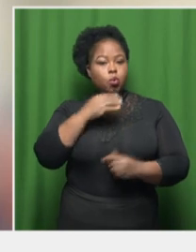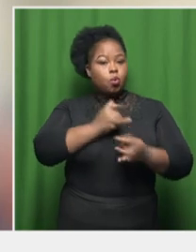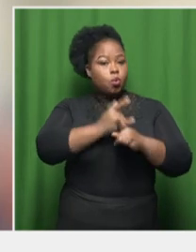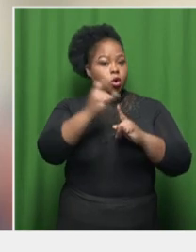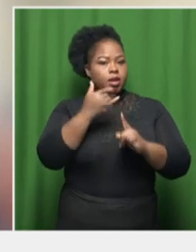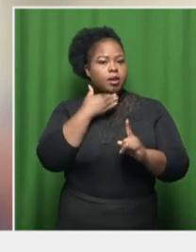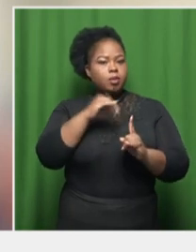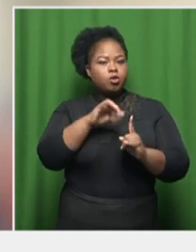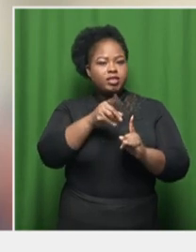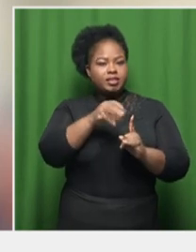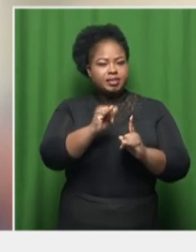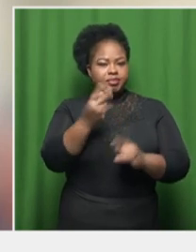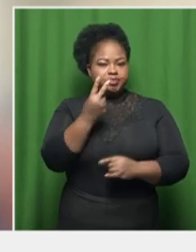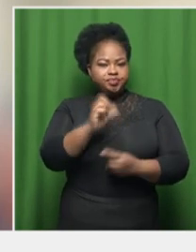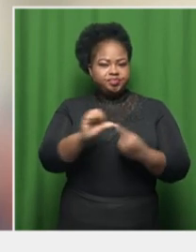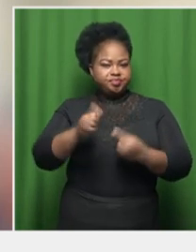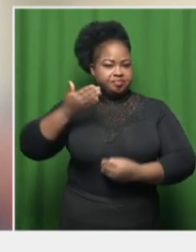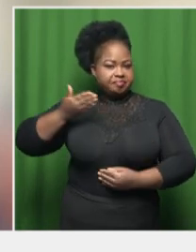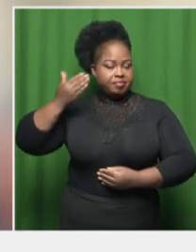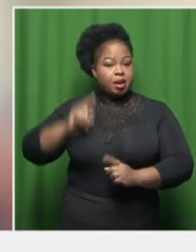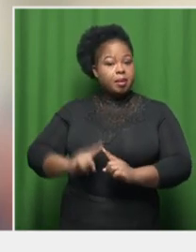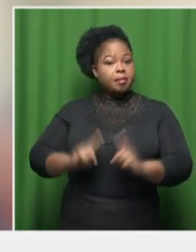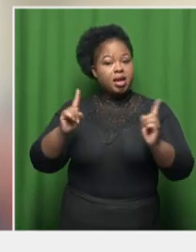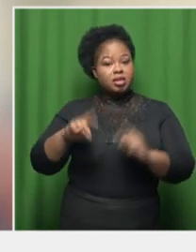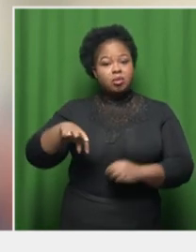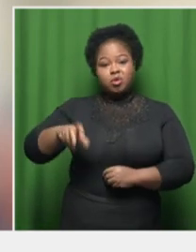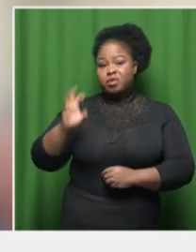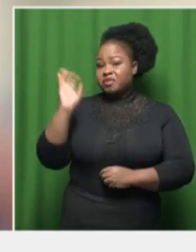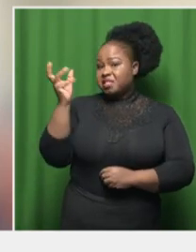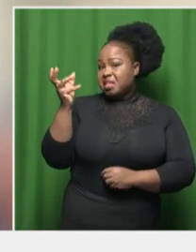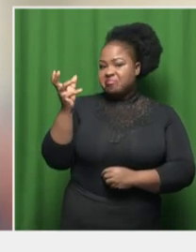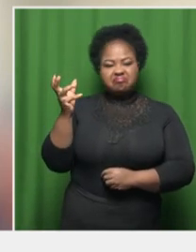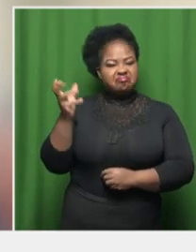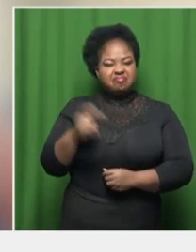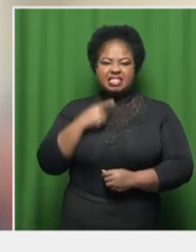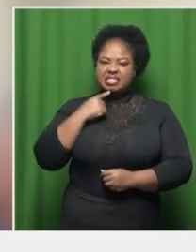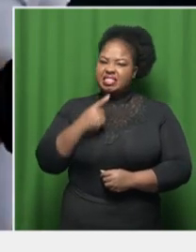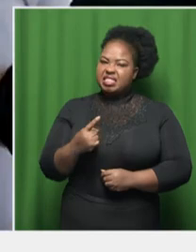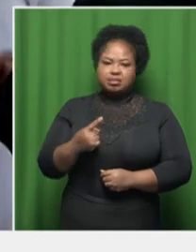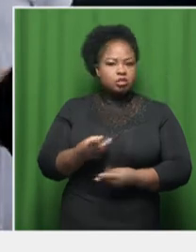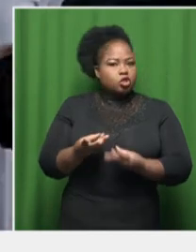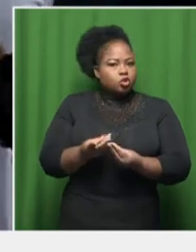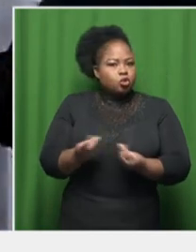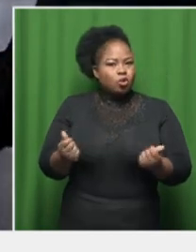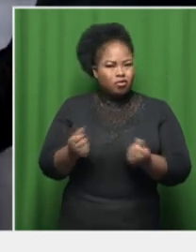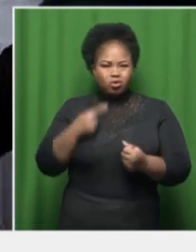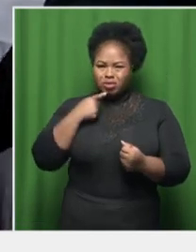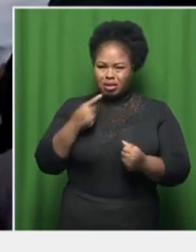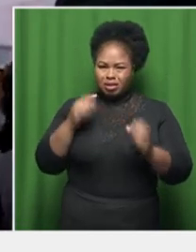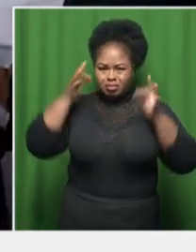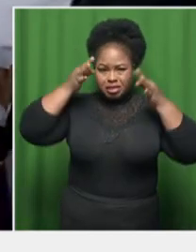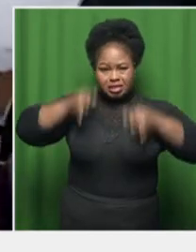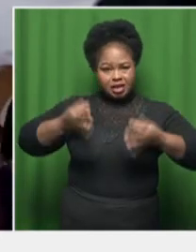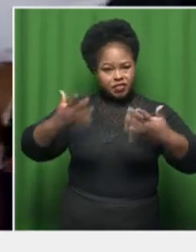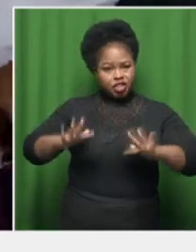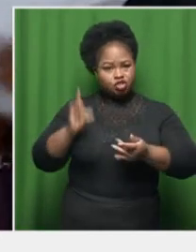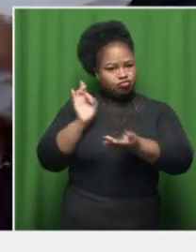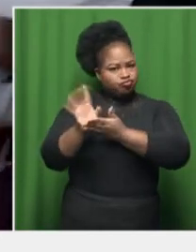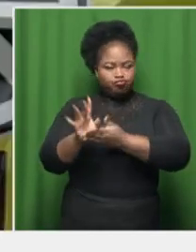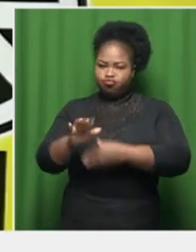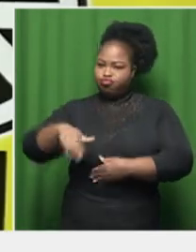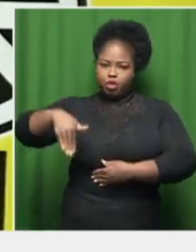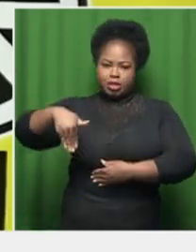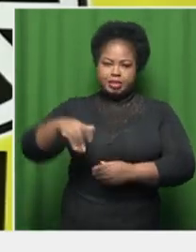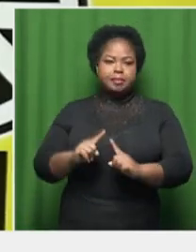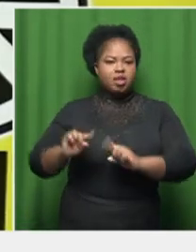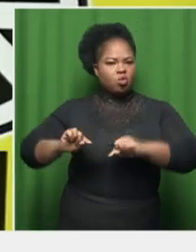Quana two weeks ago. However, the ANC in the Free State insists that it has not resolved to recall Ntombela. Opposition parties